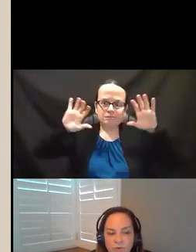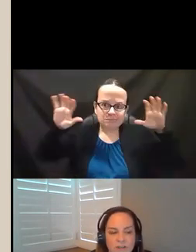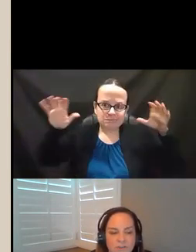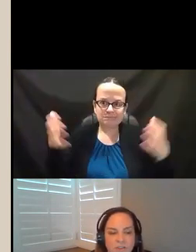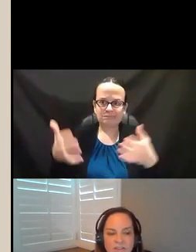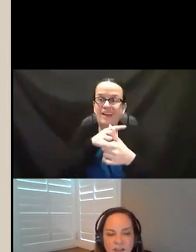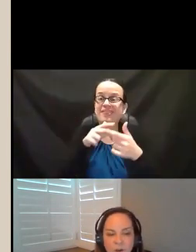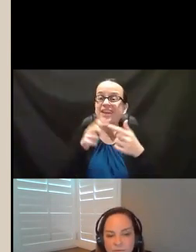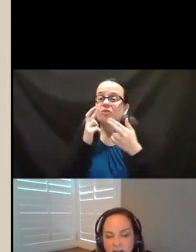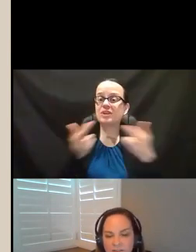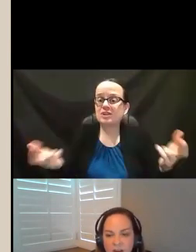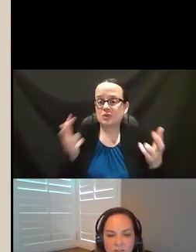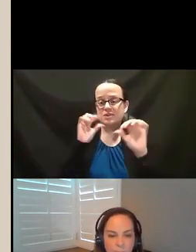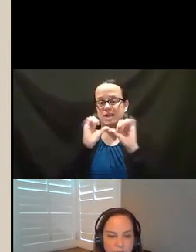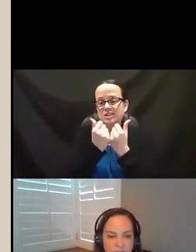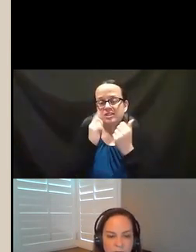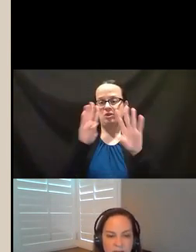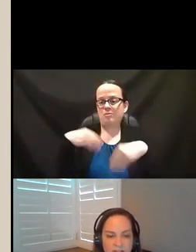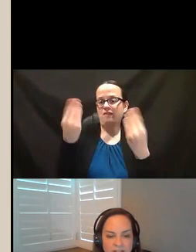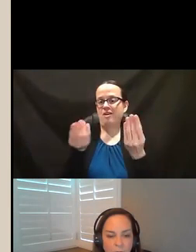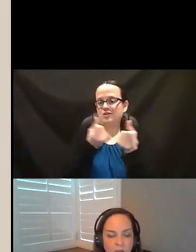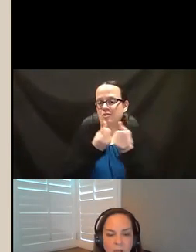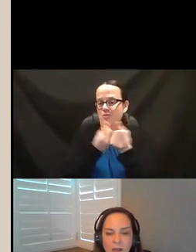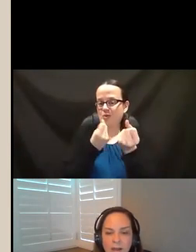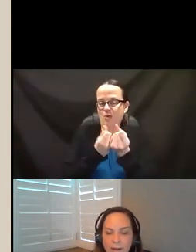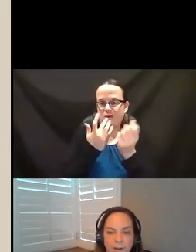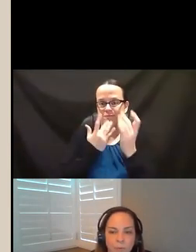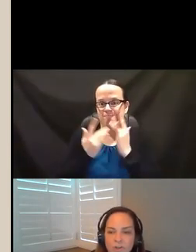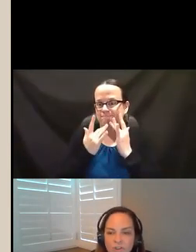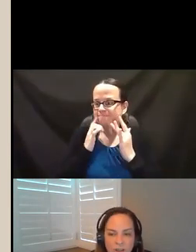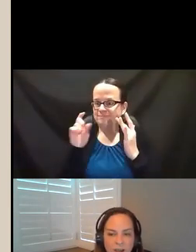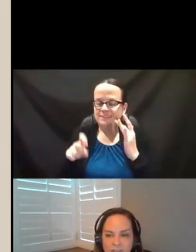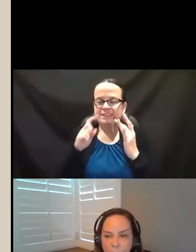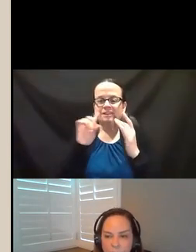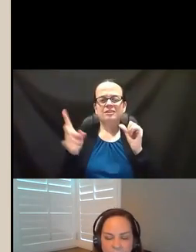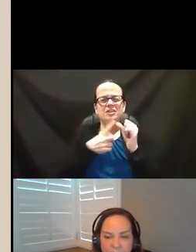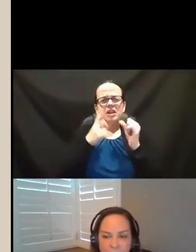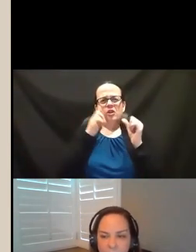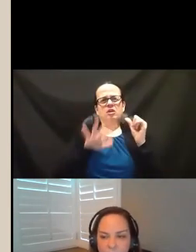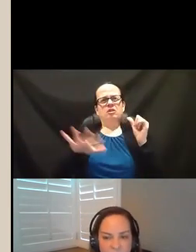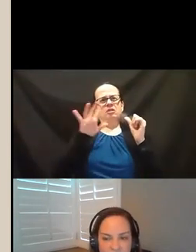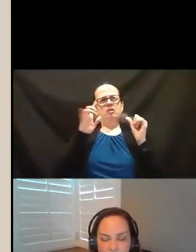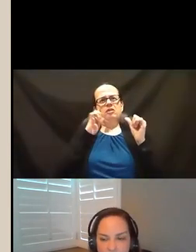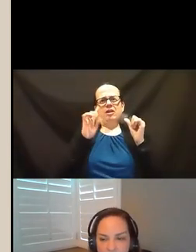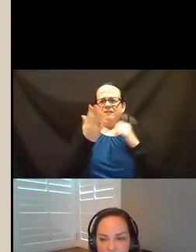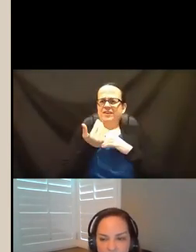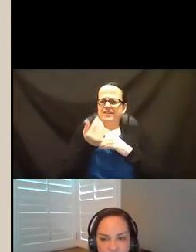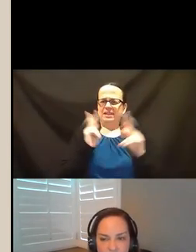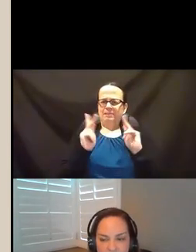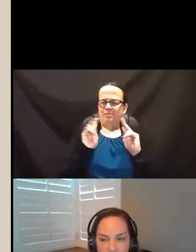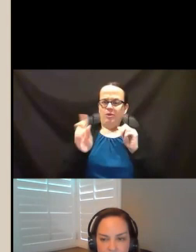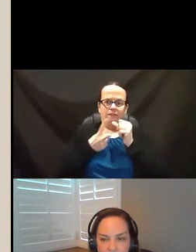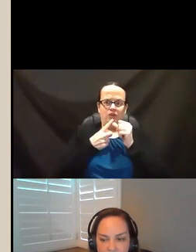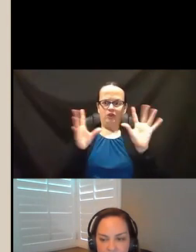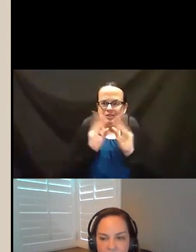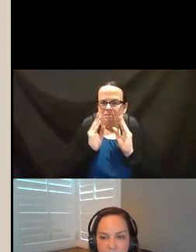resource agencies that could provide us the kind of supports that we need. So originally, I think we only had about 15 people at our first